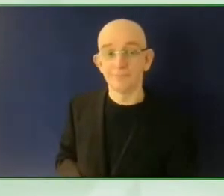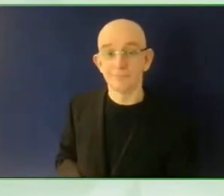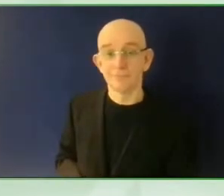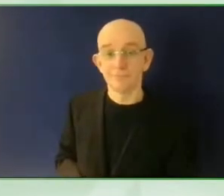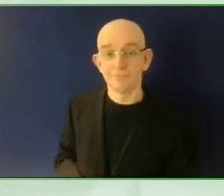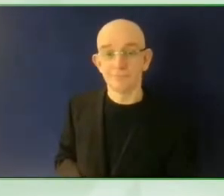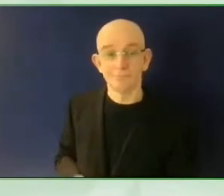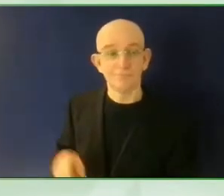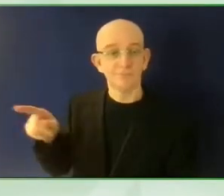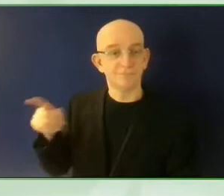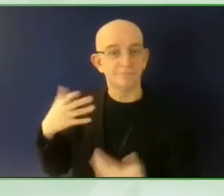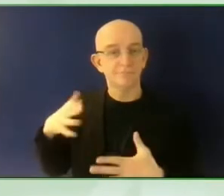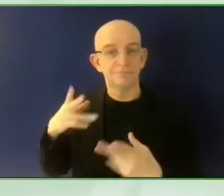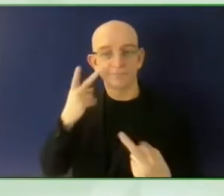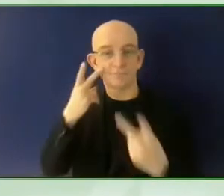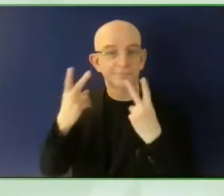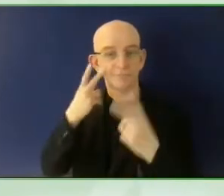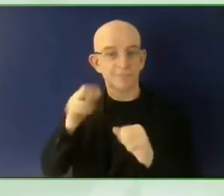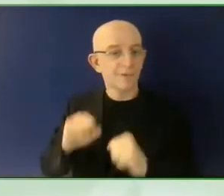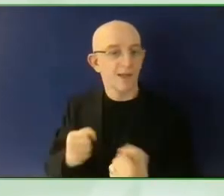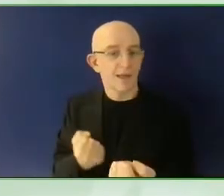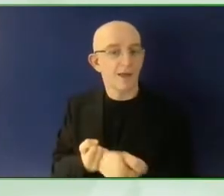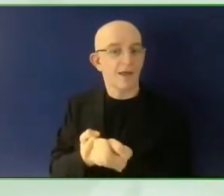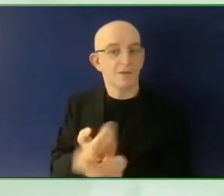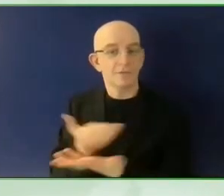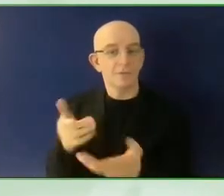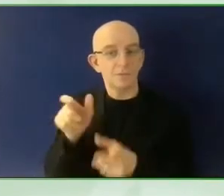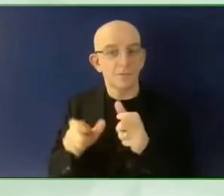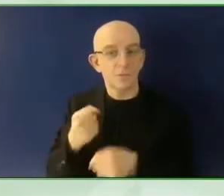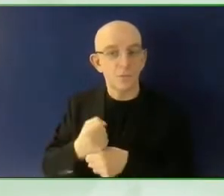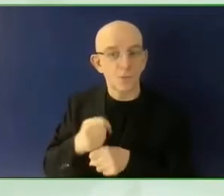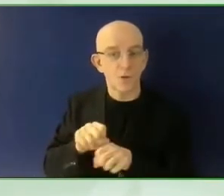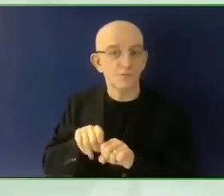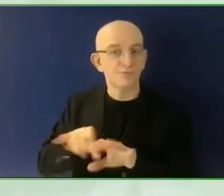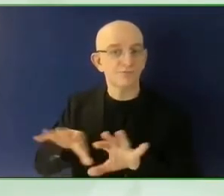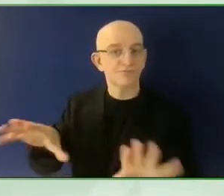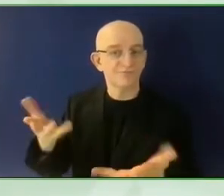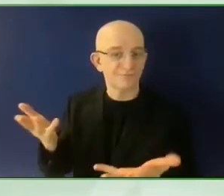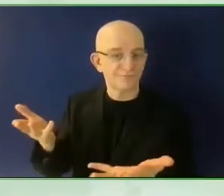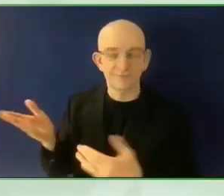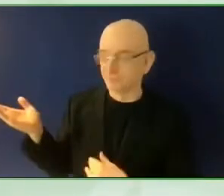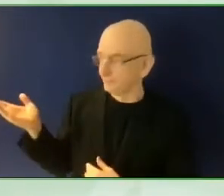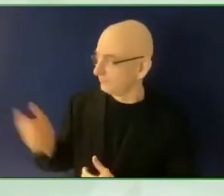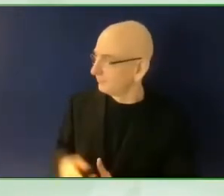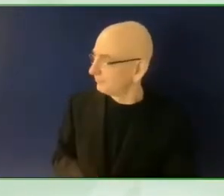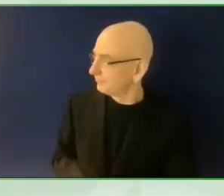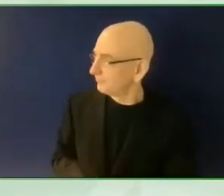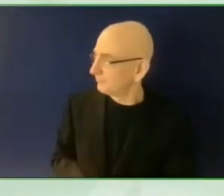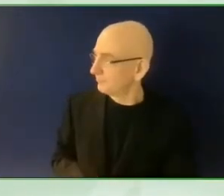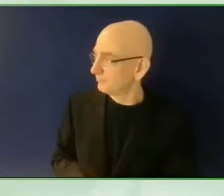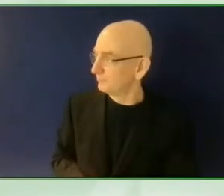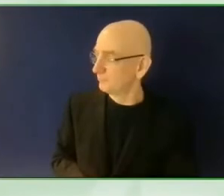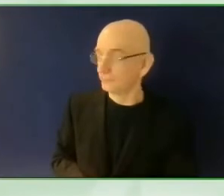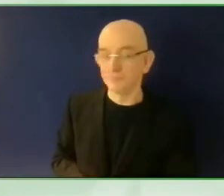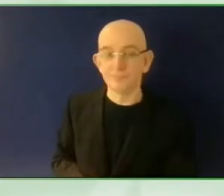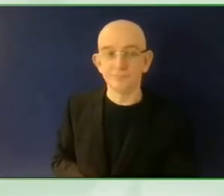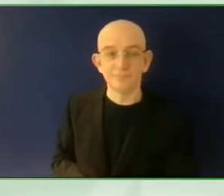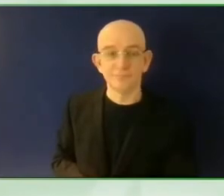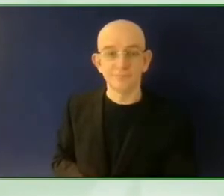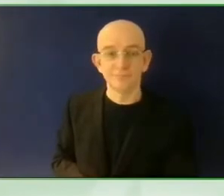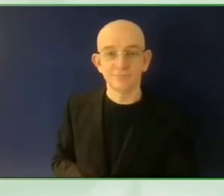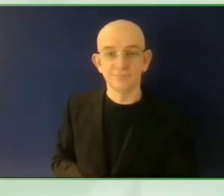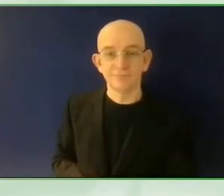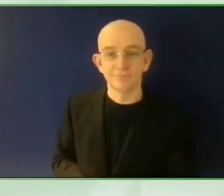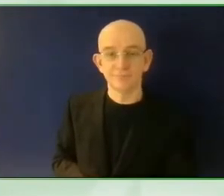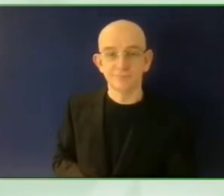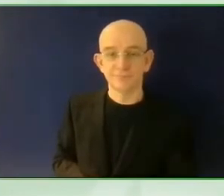who provide their eyes to a blind person. And it works like that. You take your camera, the back camera of